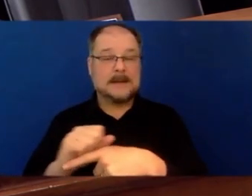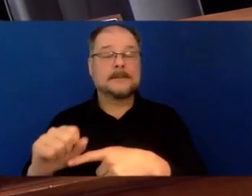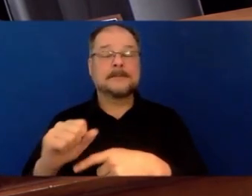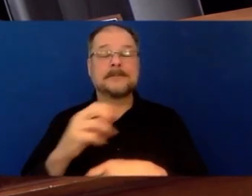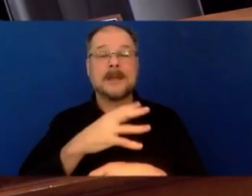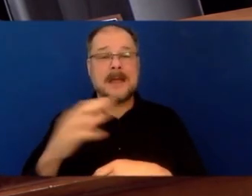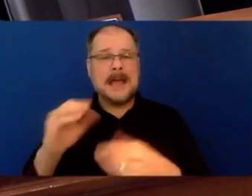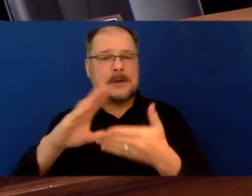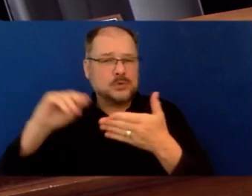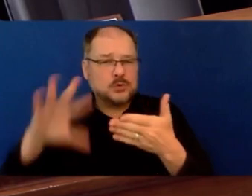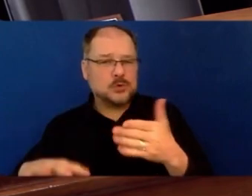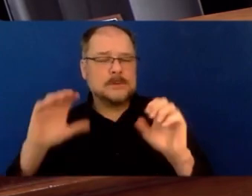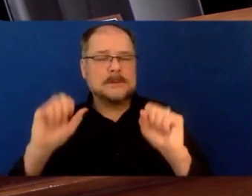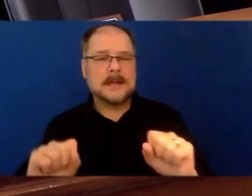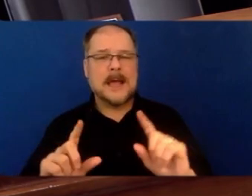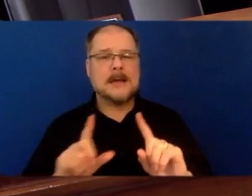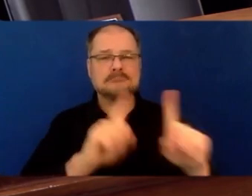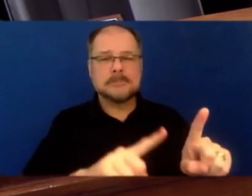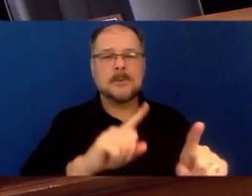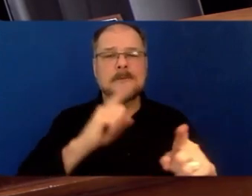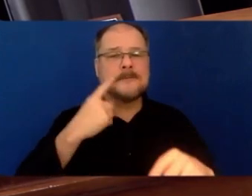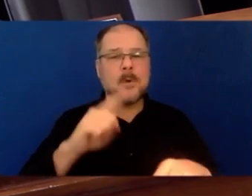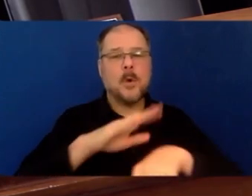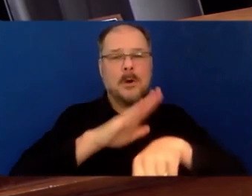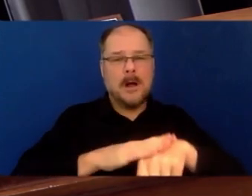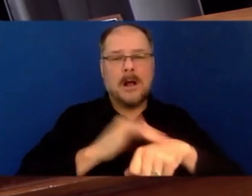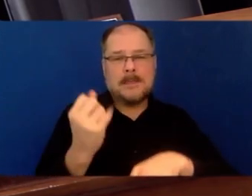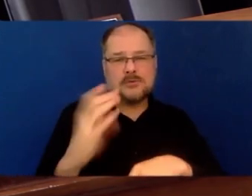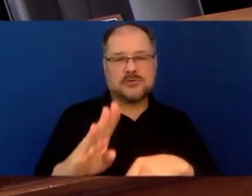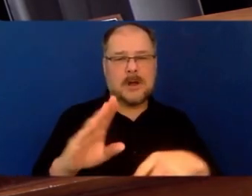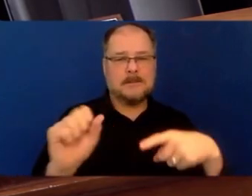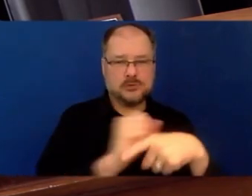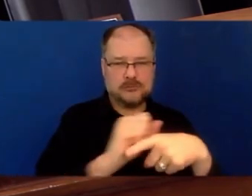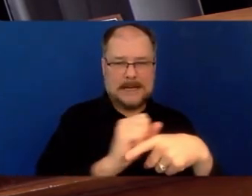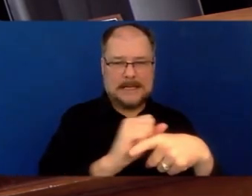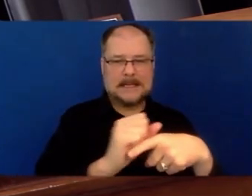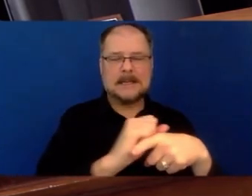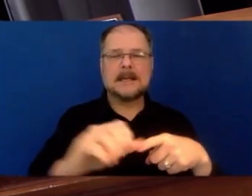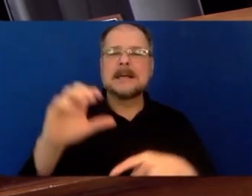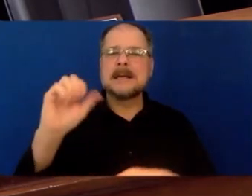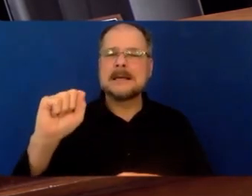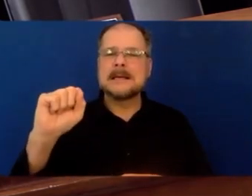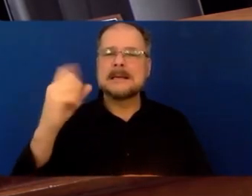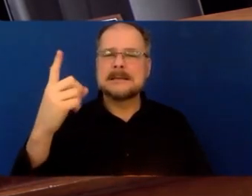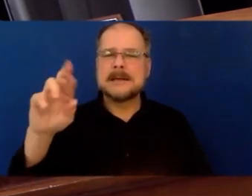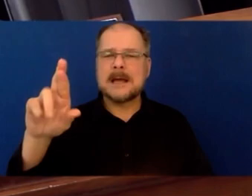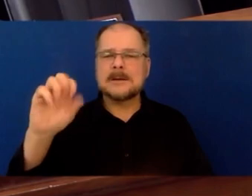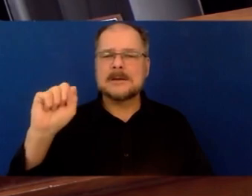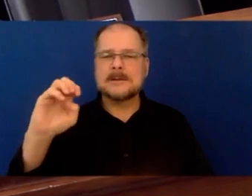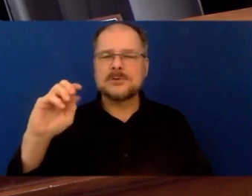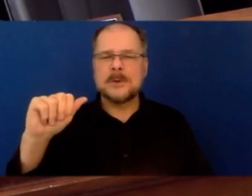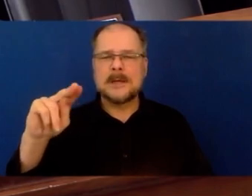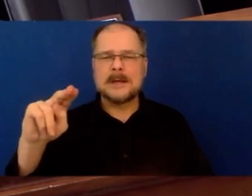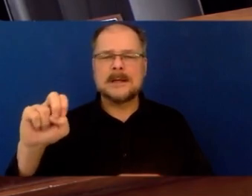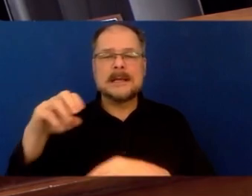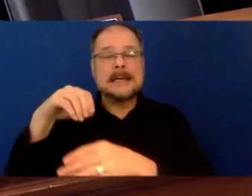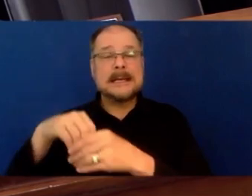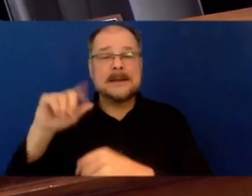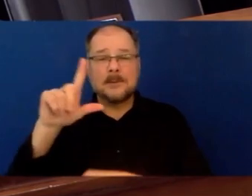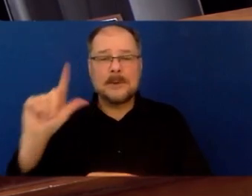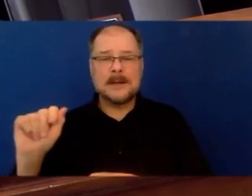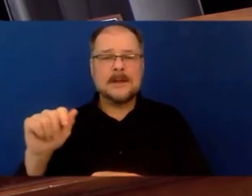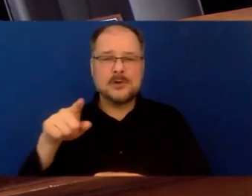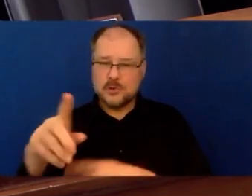experience to prepare them for careers in health care. So Dr. Swanee, what steps is your health system in Louisiana taking to offer new